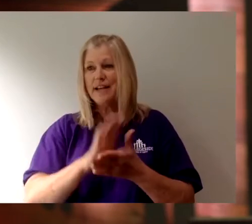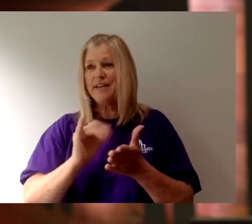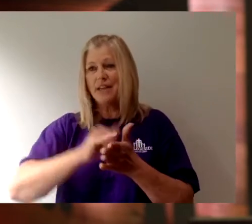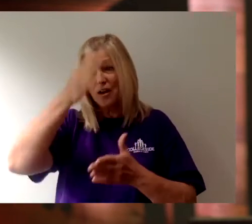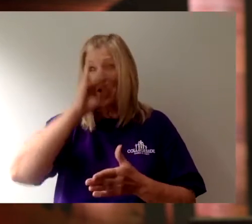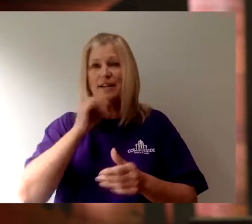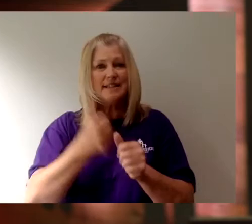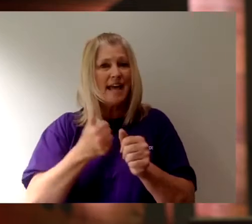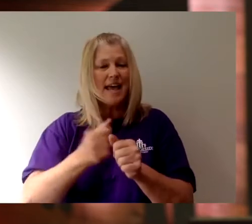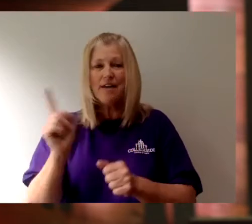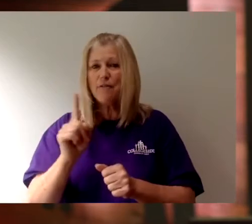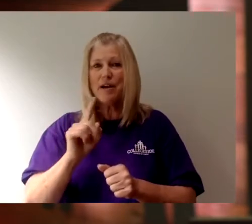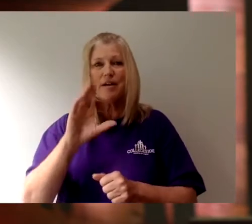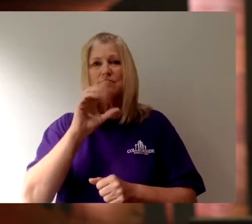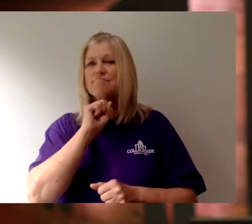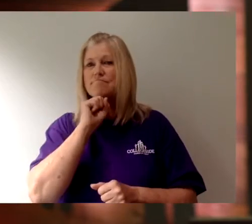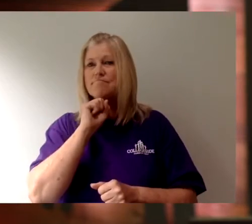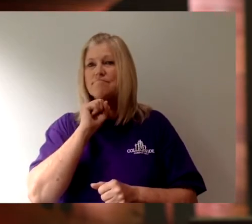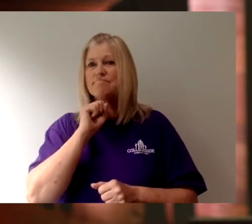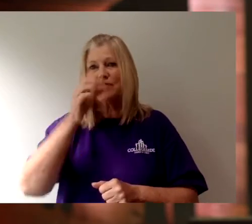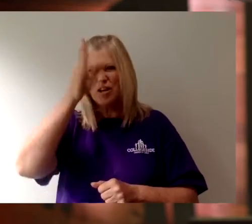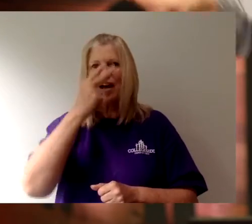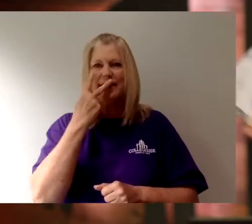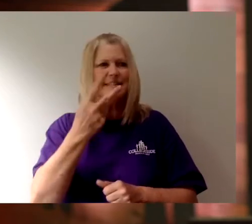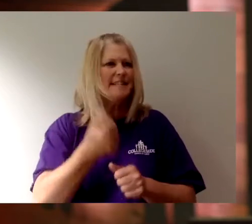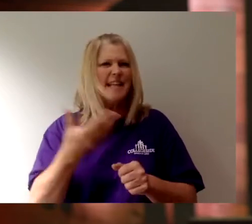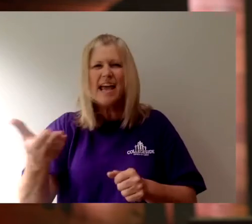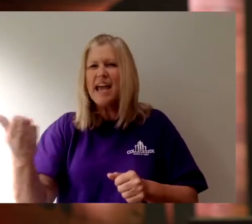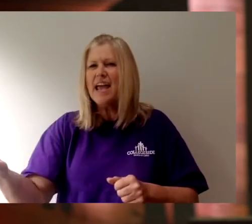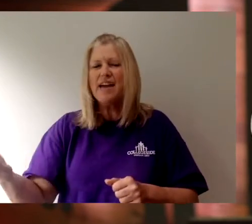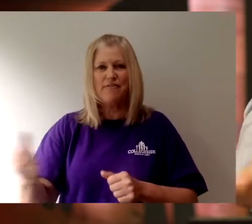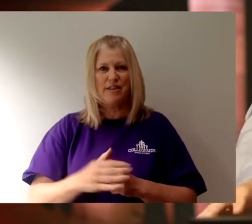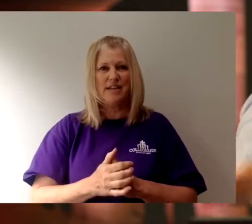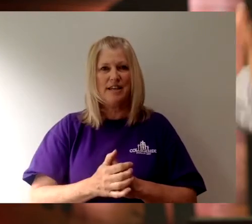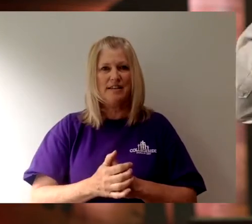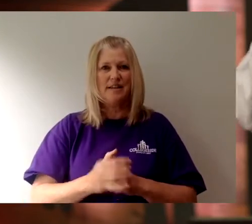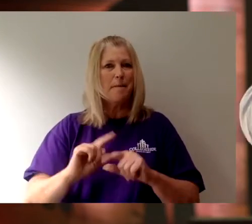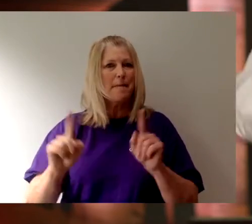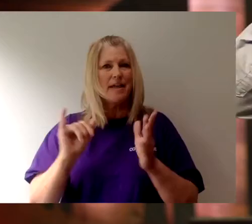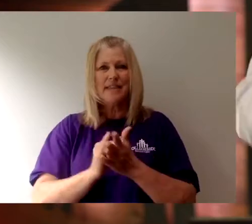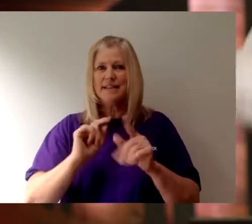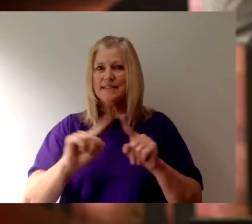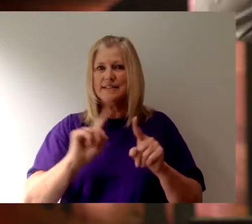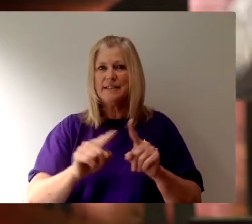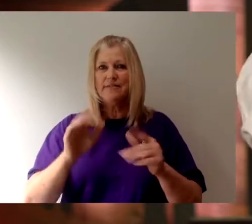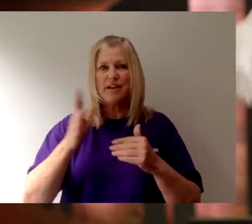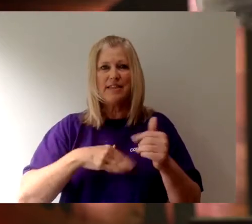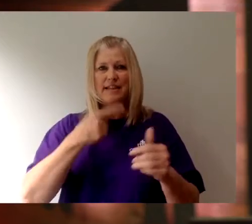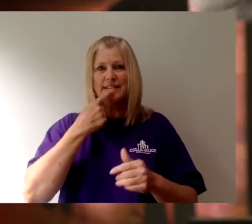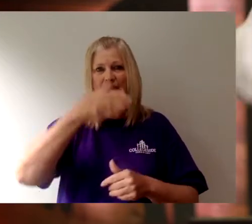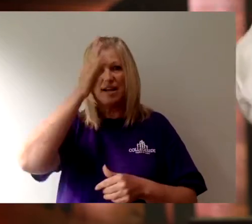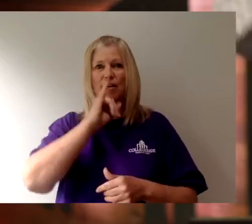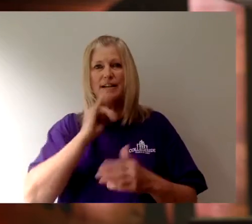is everywhere. Nothing escapes his eye. His power is there. Nothing is beyond his sight. But that's different from saying God is